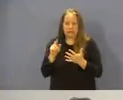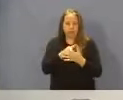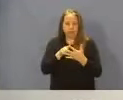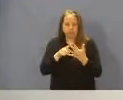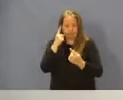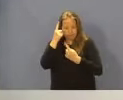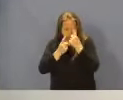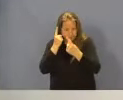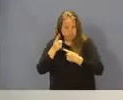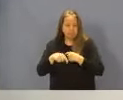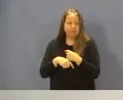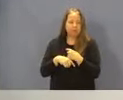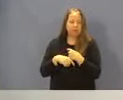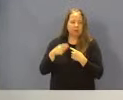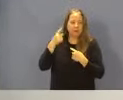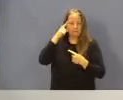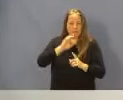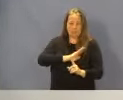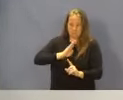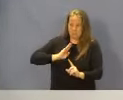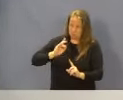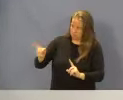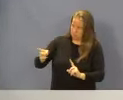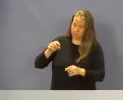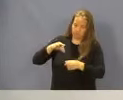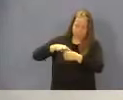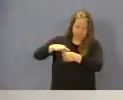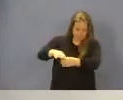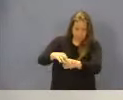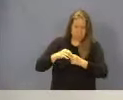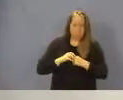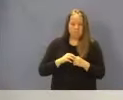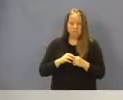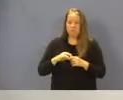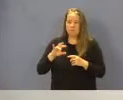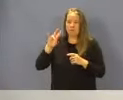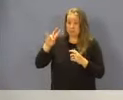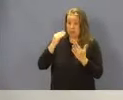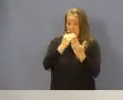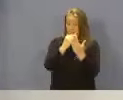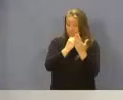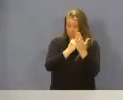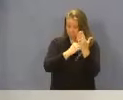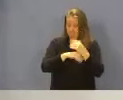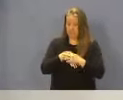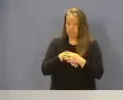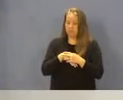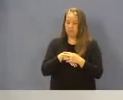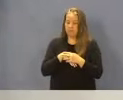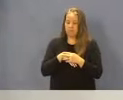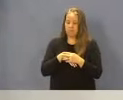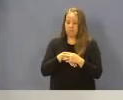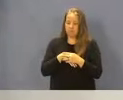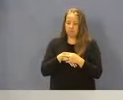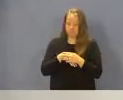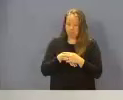consider. We ask to be considered for the board for votes. There are seven items. There are areas that we will